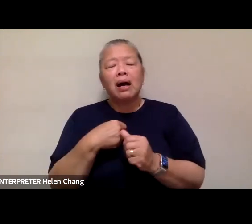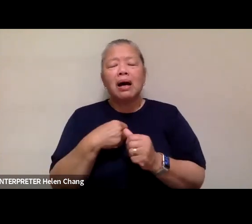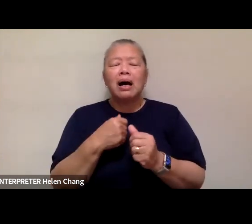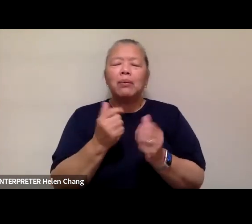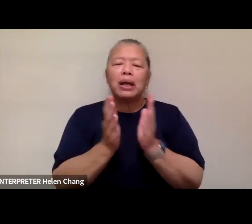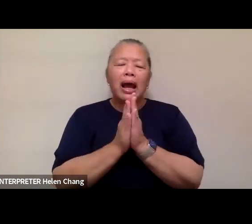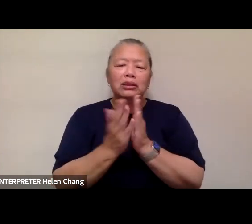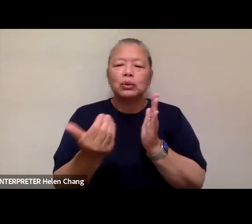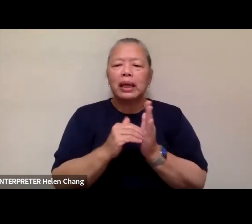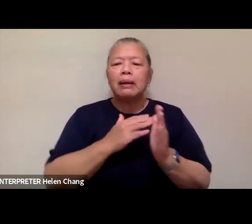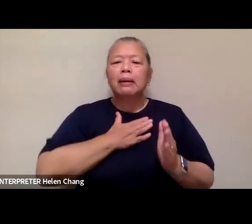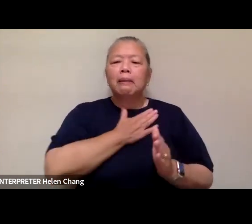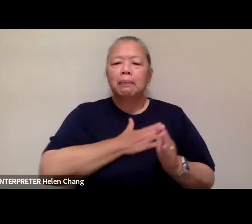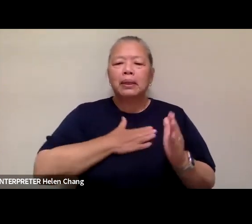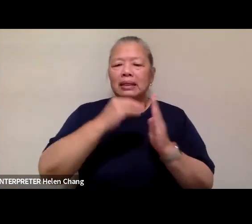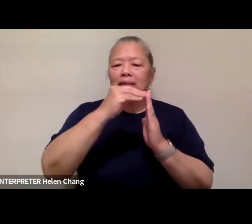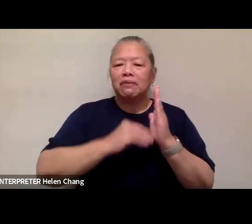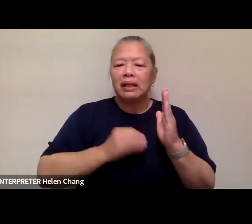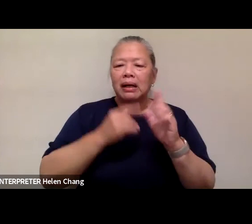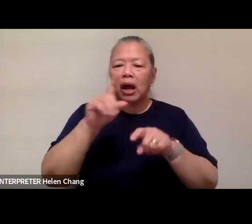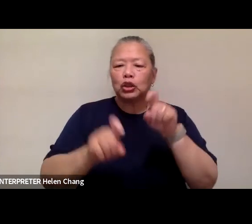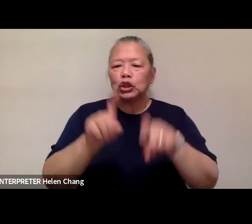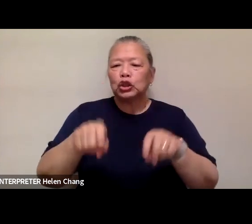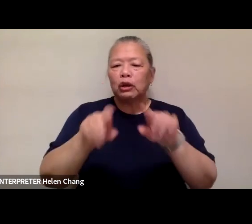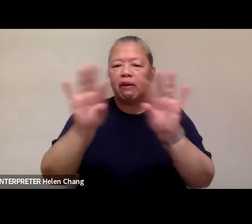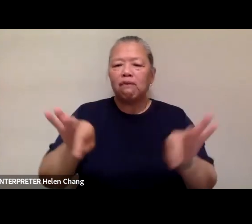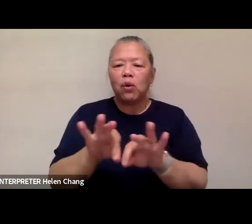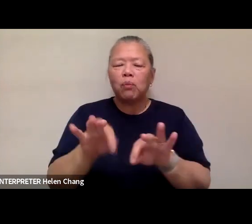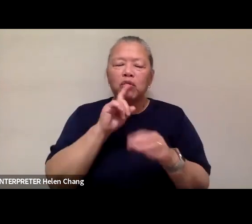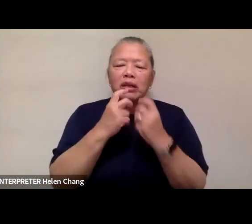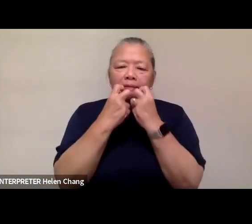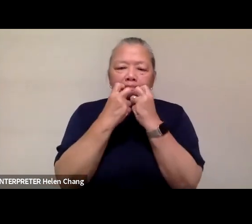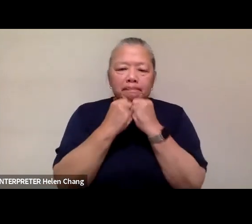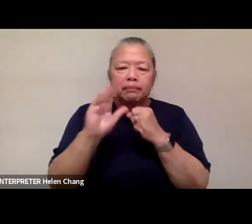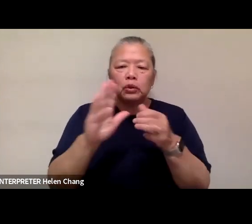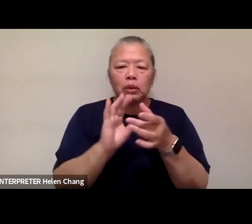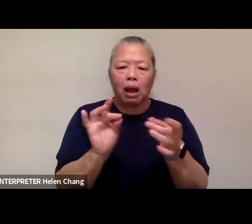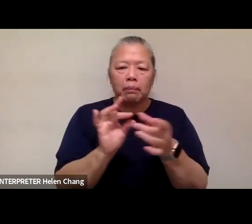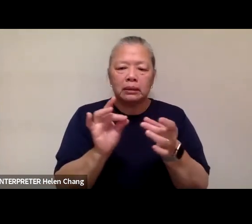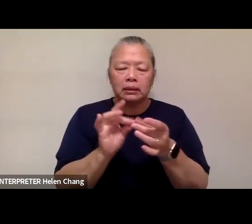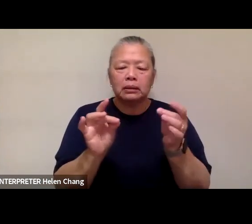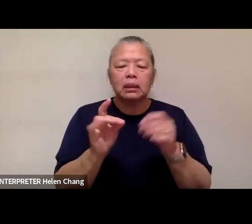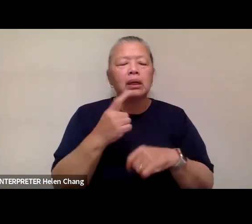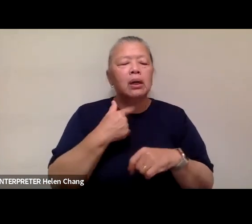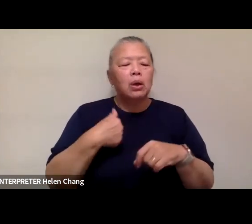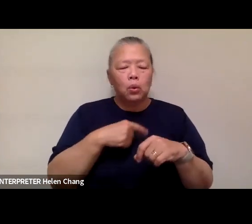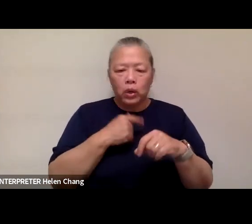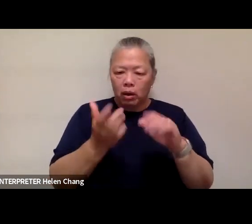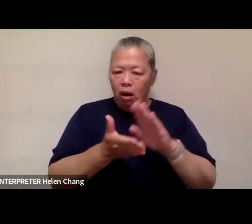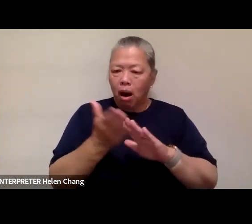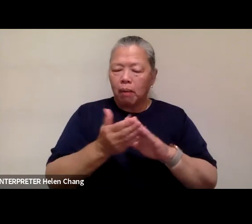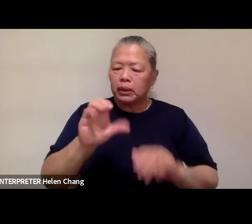once again, to please complete our survey. We really, really value everything you have to say. We are, uh, operating these